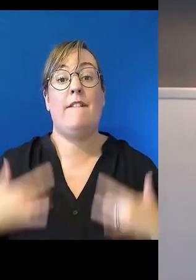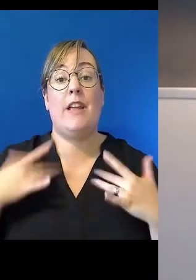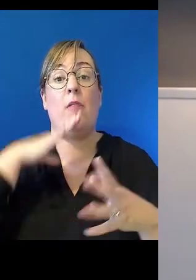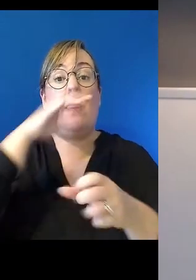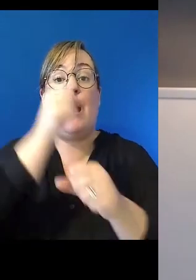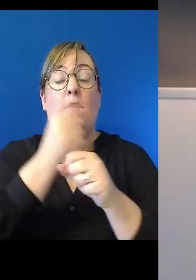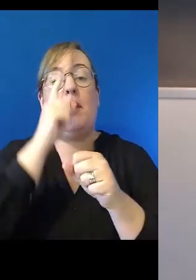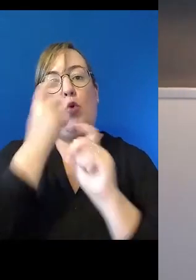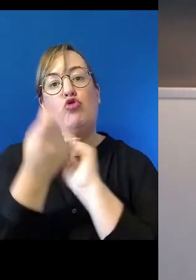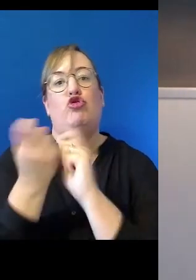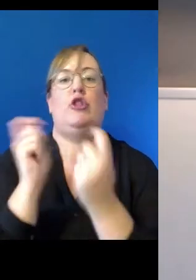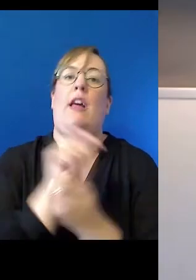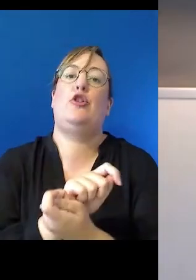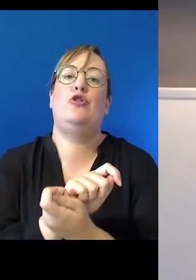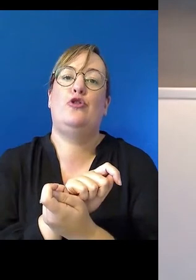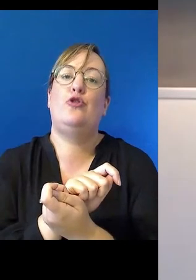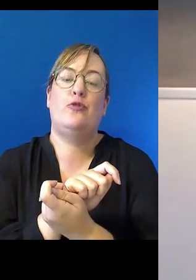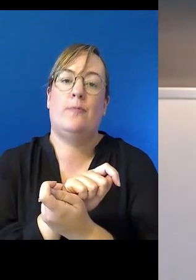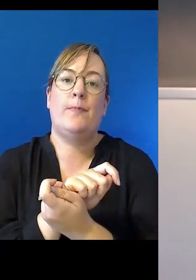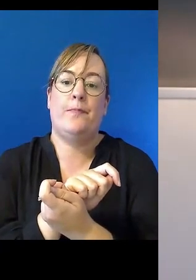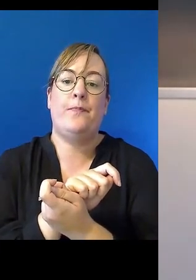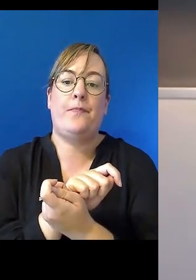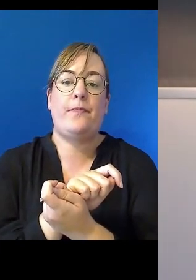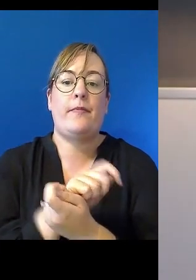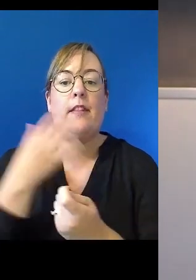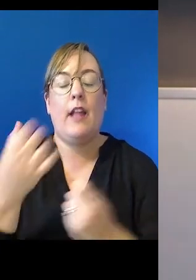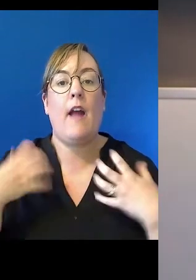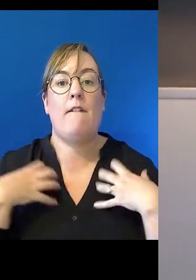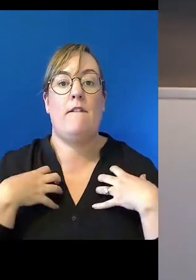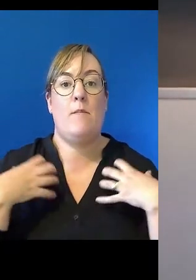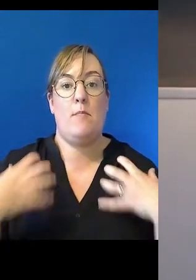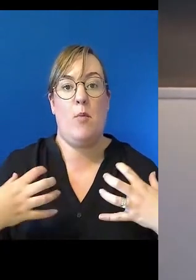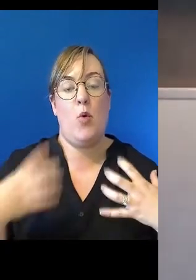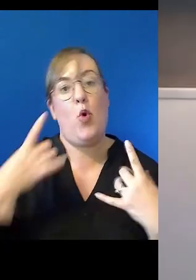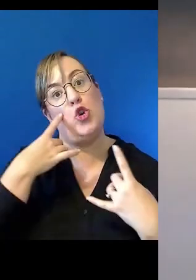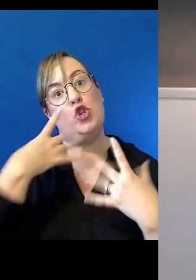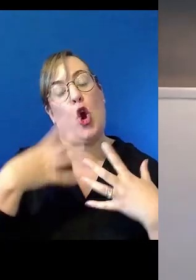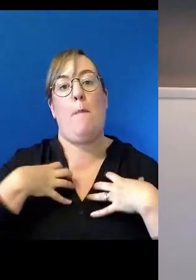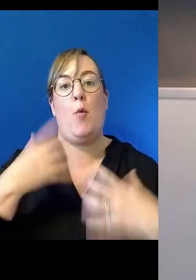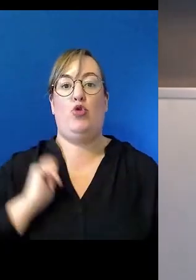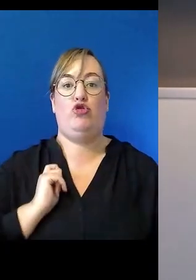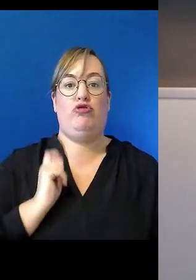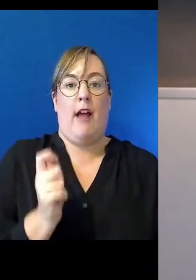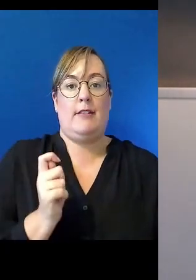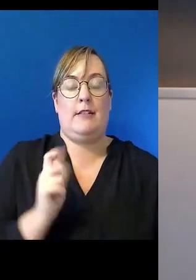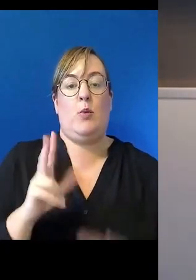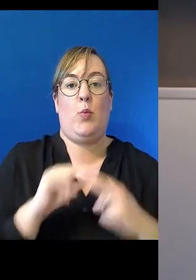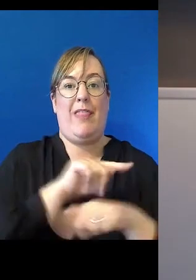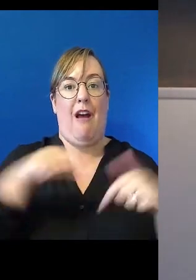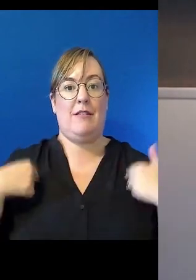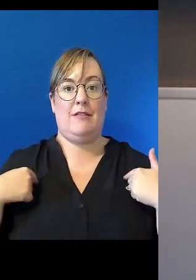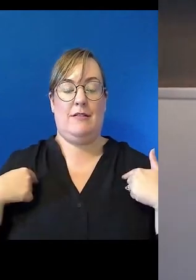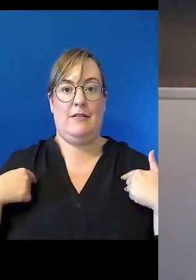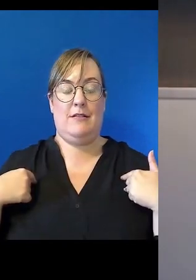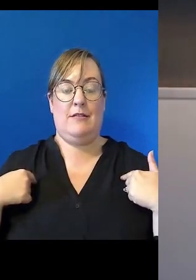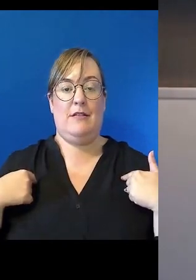that area and have more and demonstrate more trust and, you know,